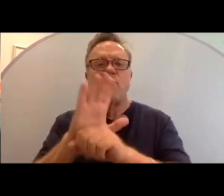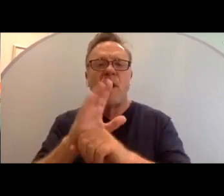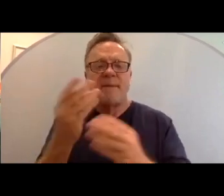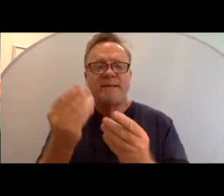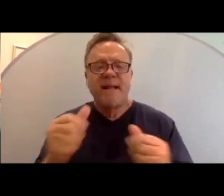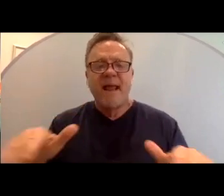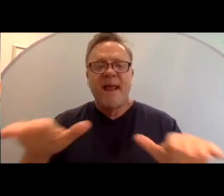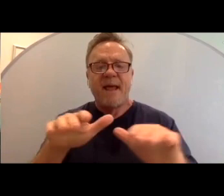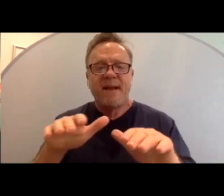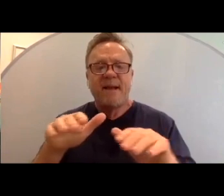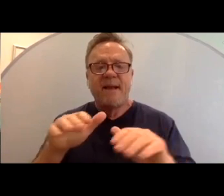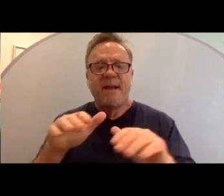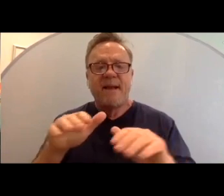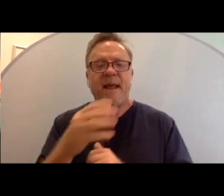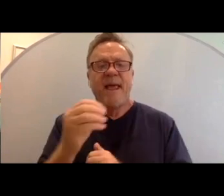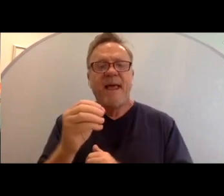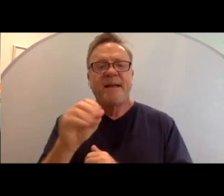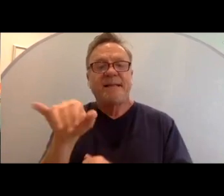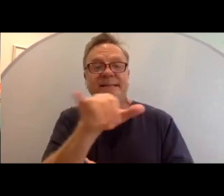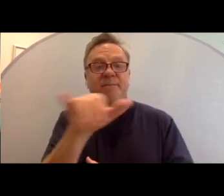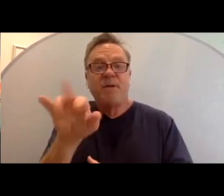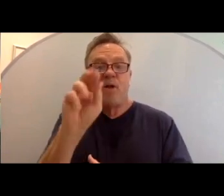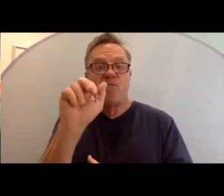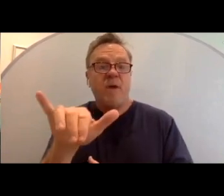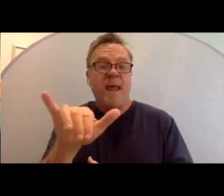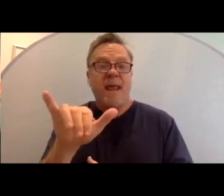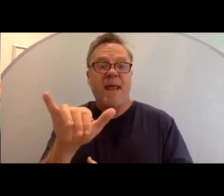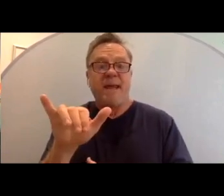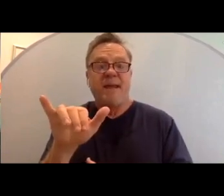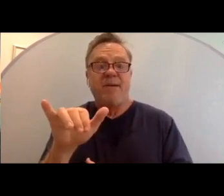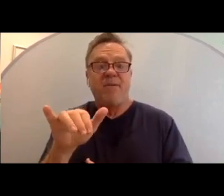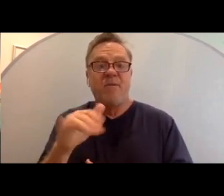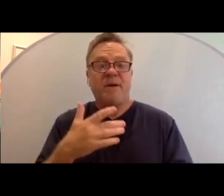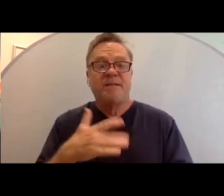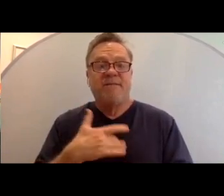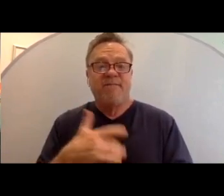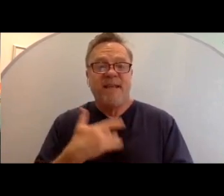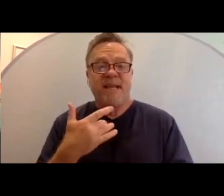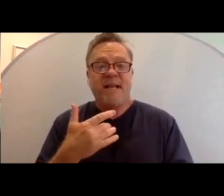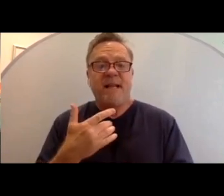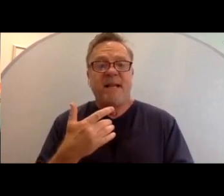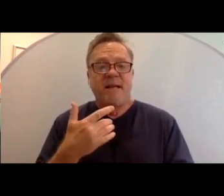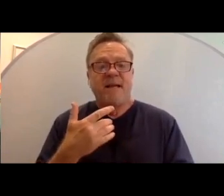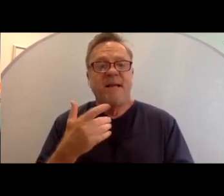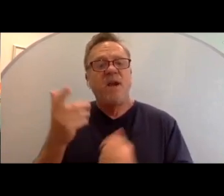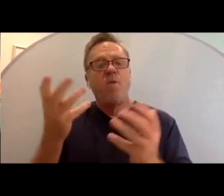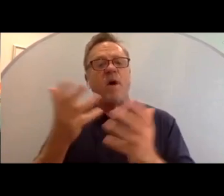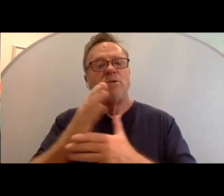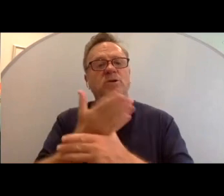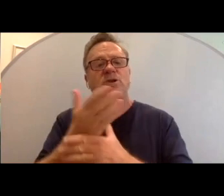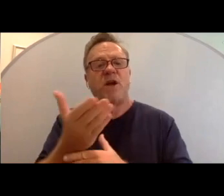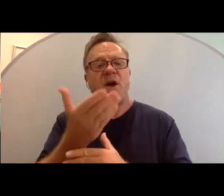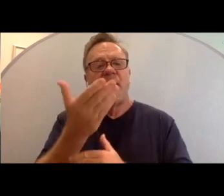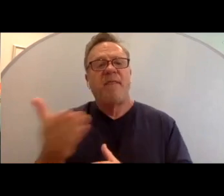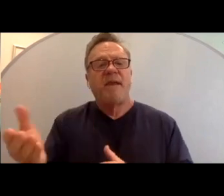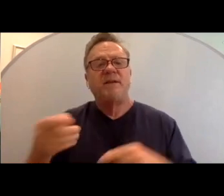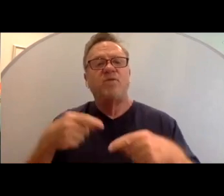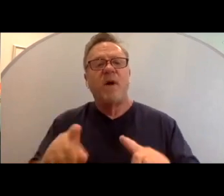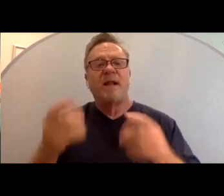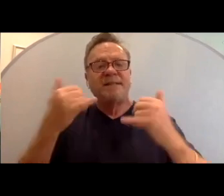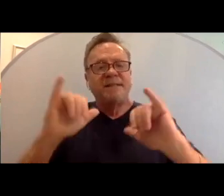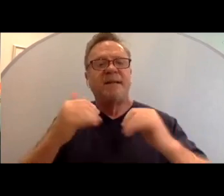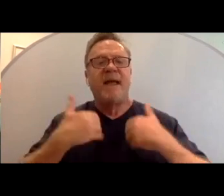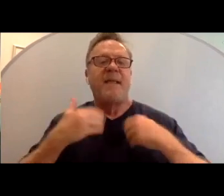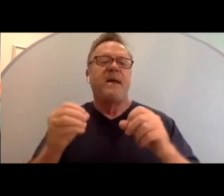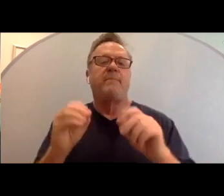And similarly, Ray was feeling that he wanted to share some things while he still had the opportunity.